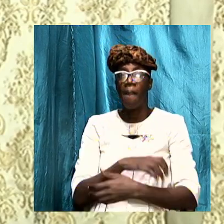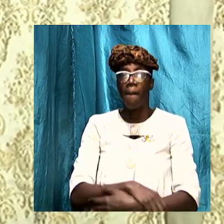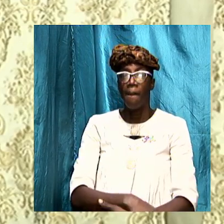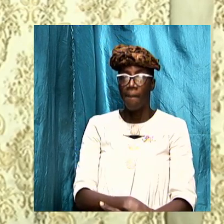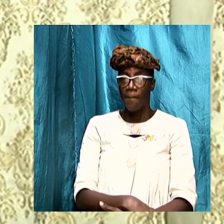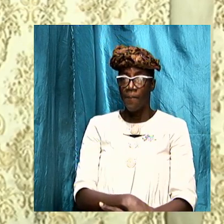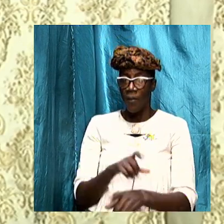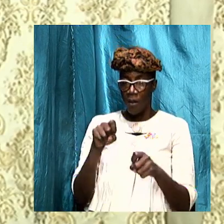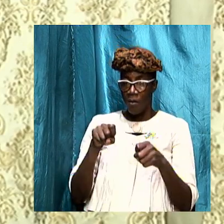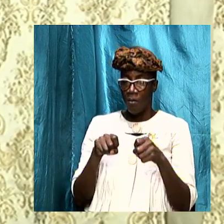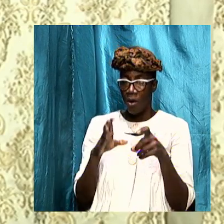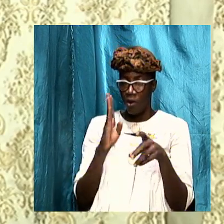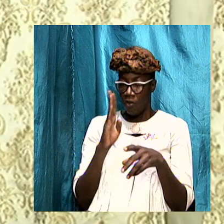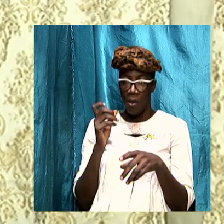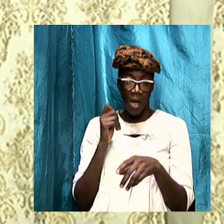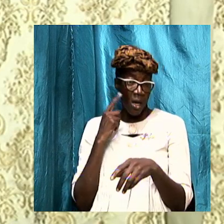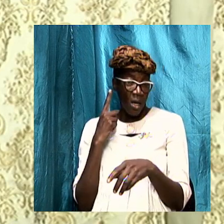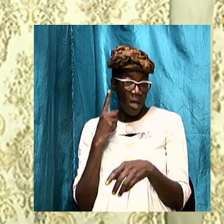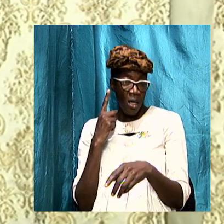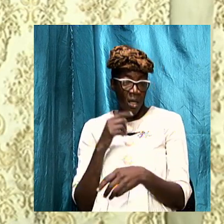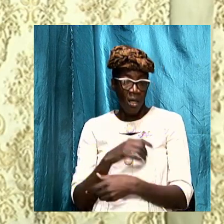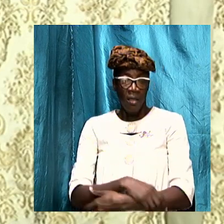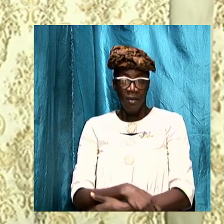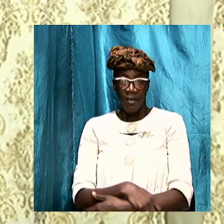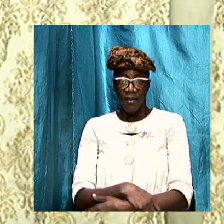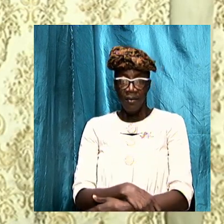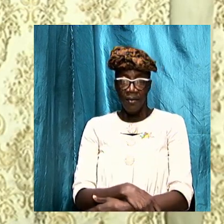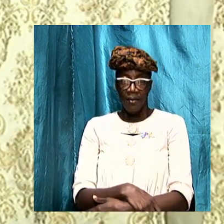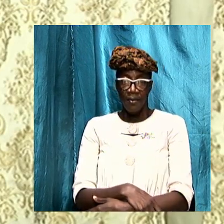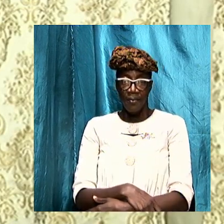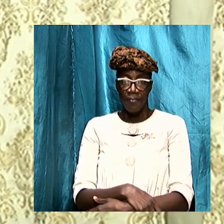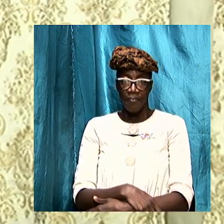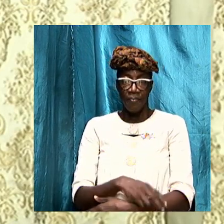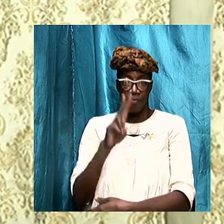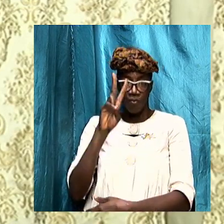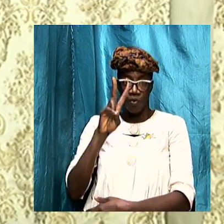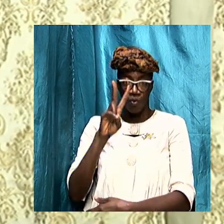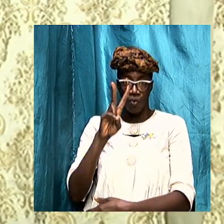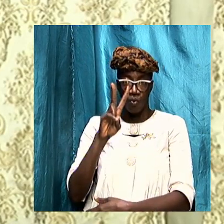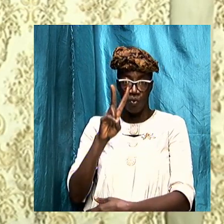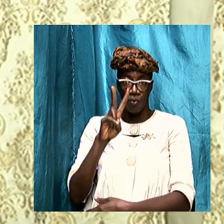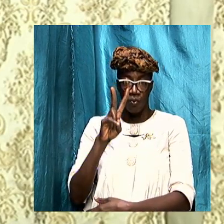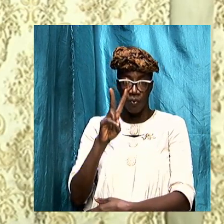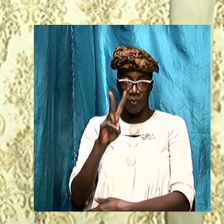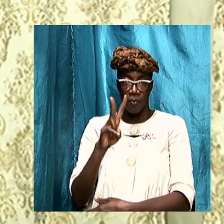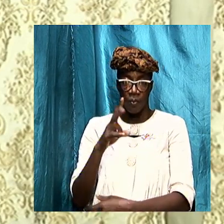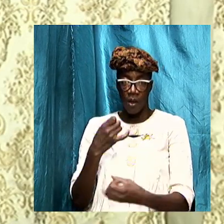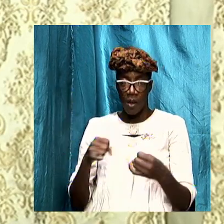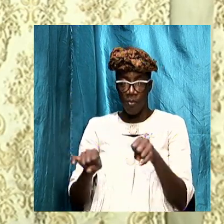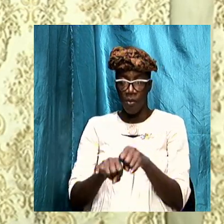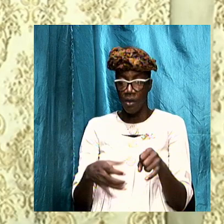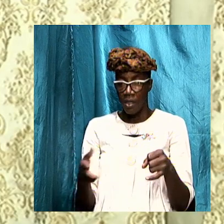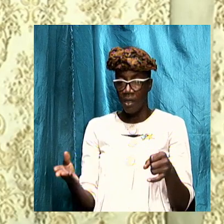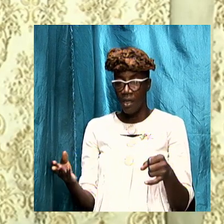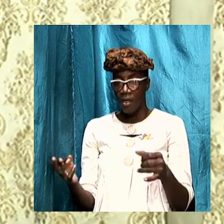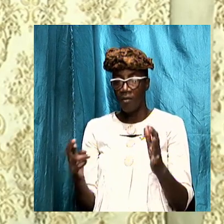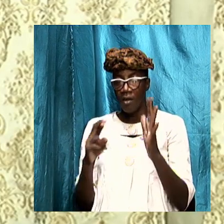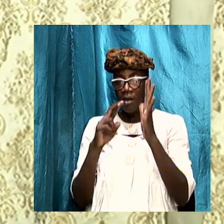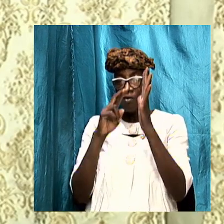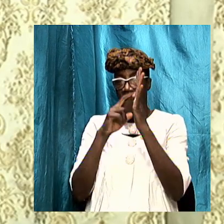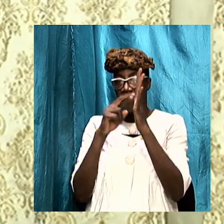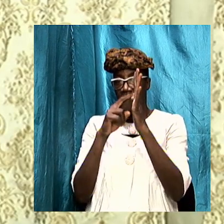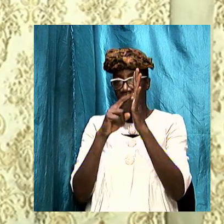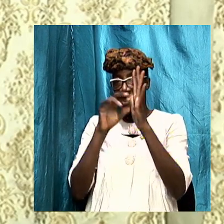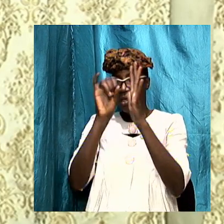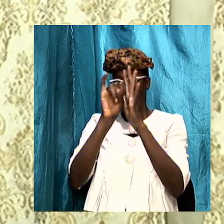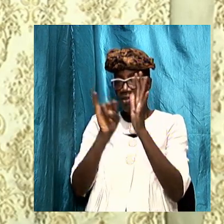must be understood in the sense of two main things one the revelation belongs to